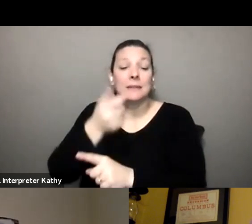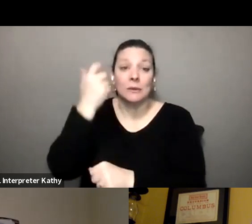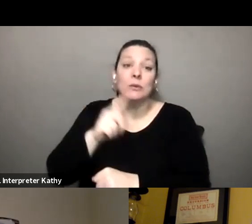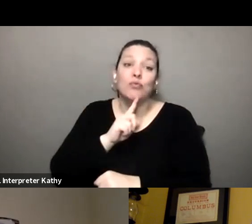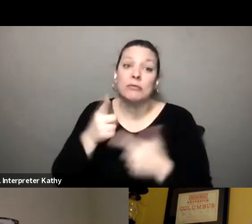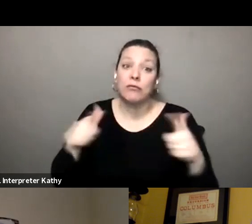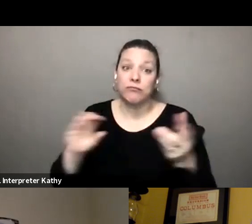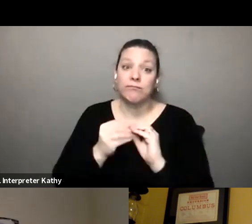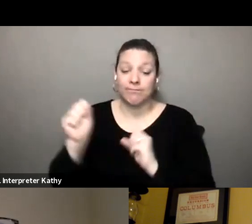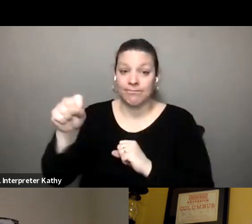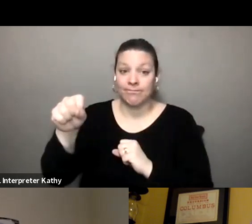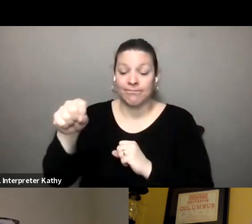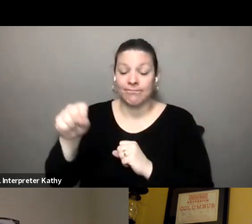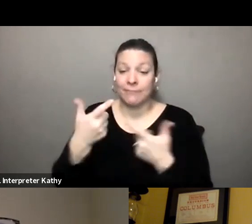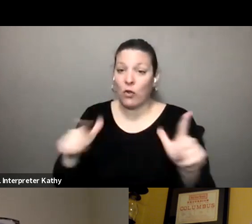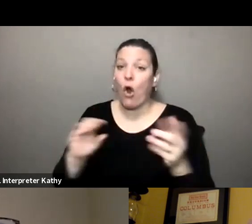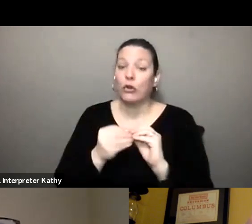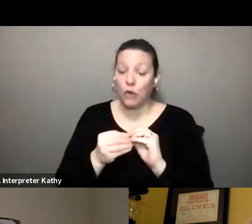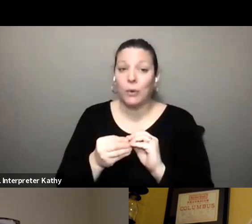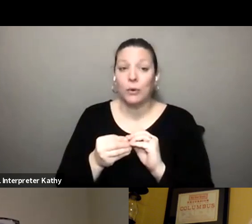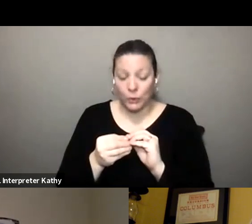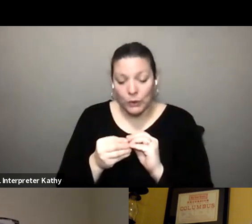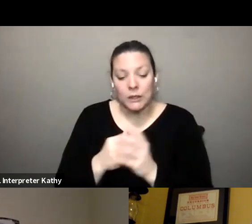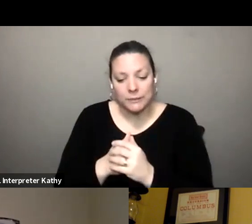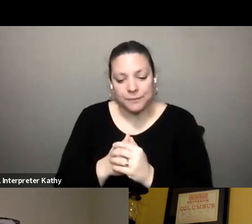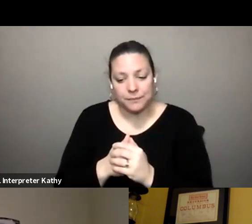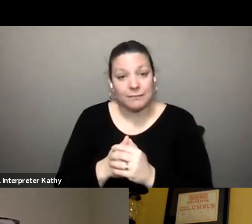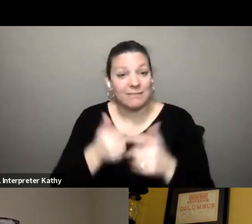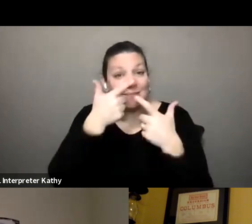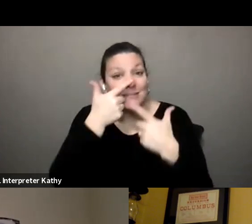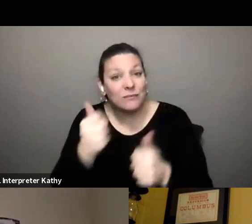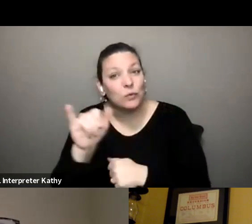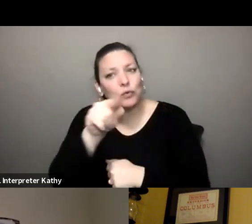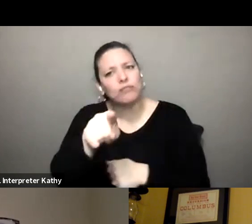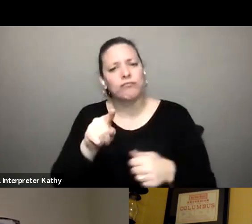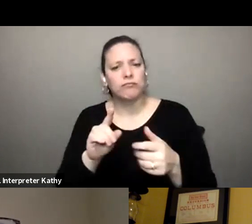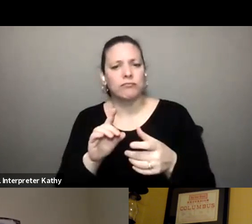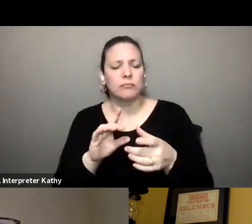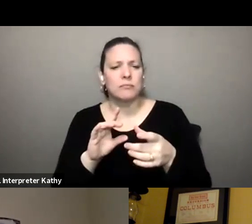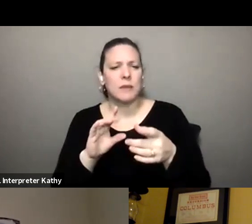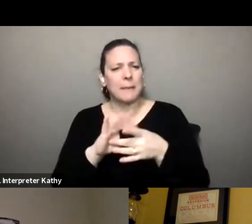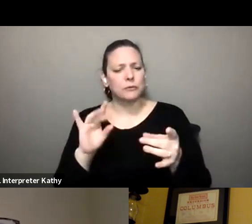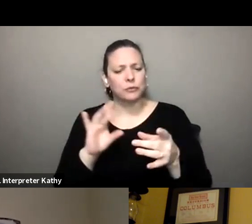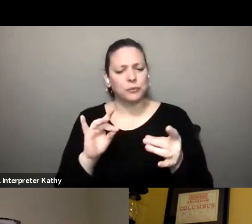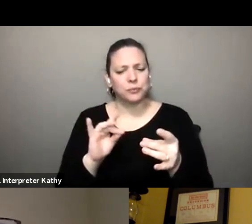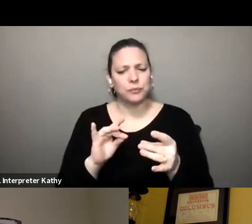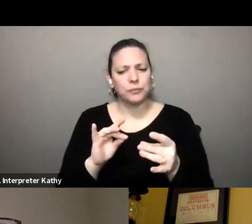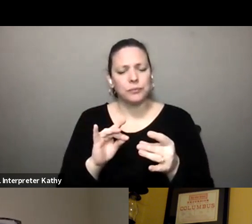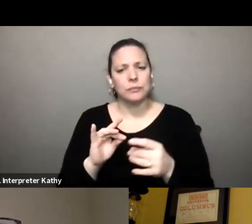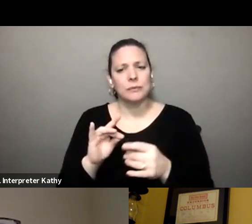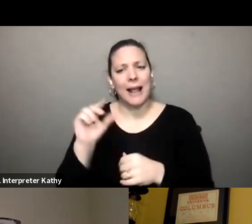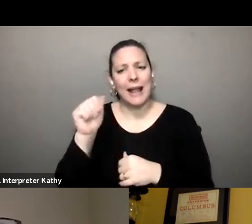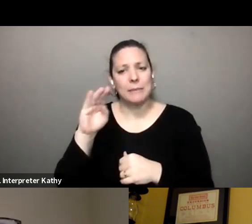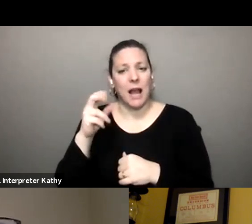significant it is significant you know the end and it's interesting that you talked about the about the uh amazon